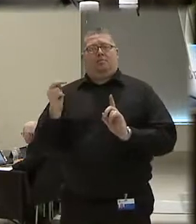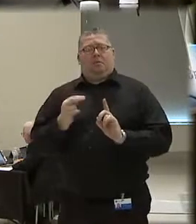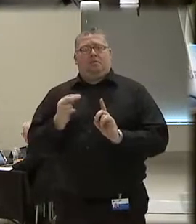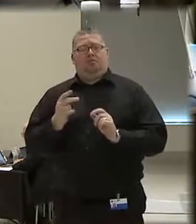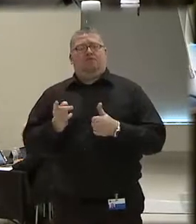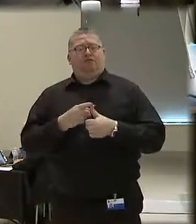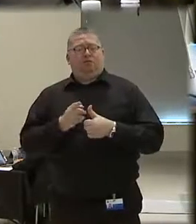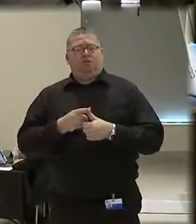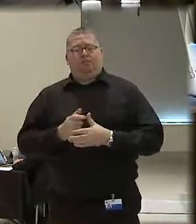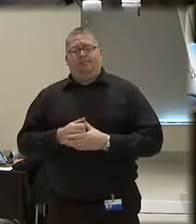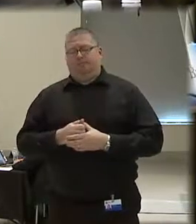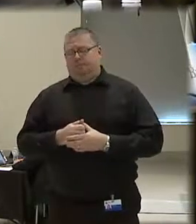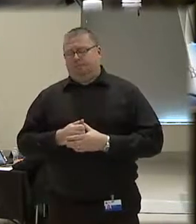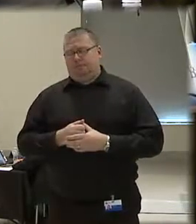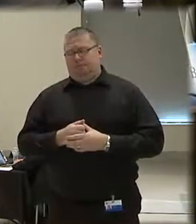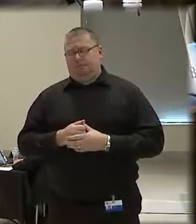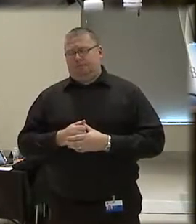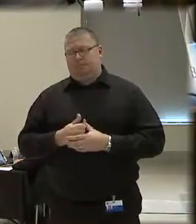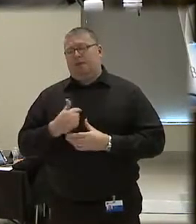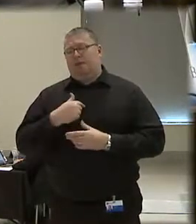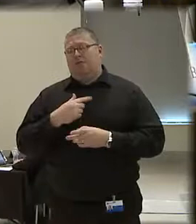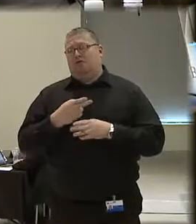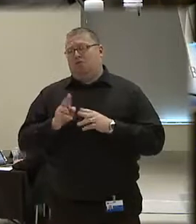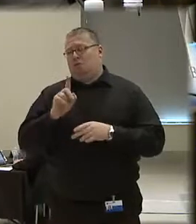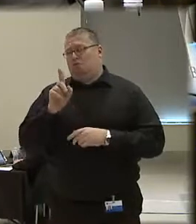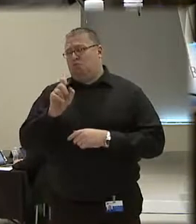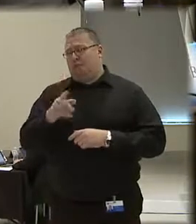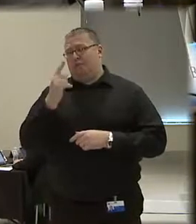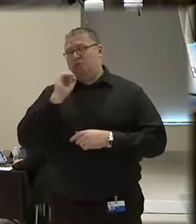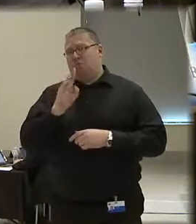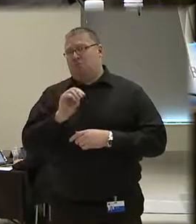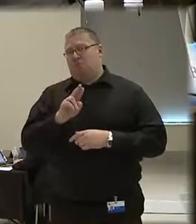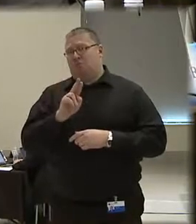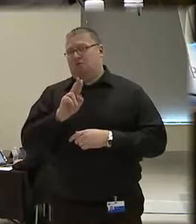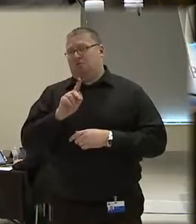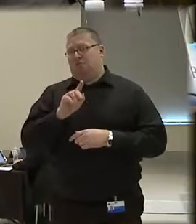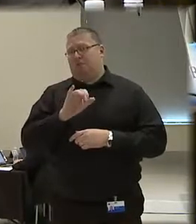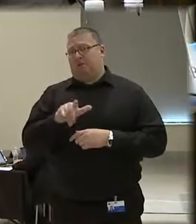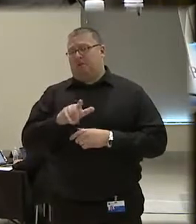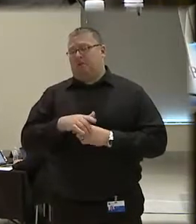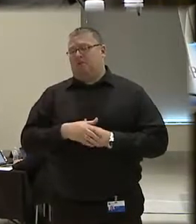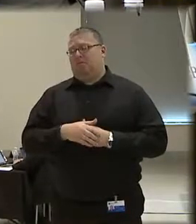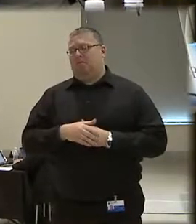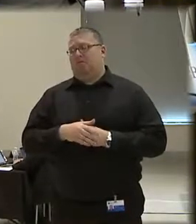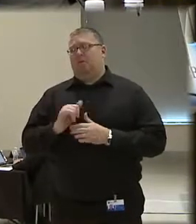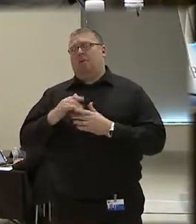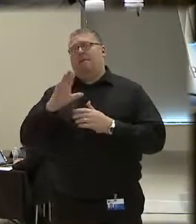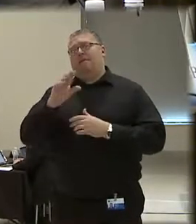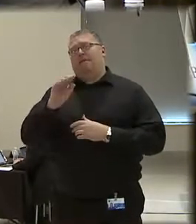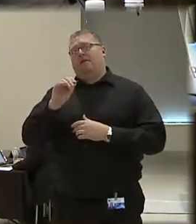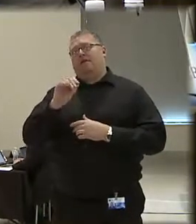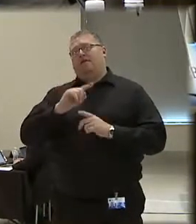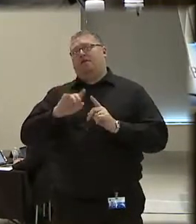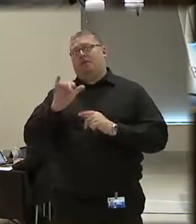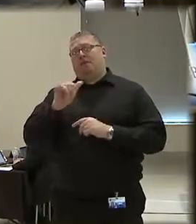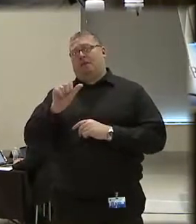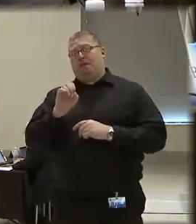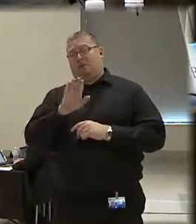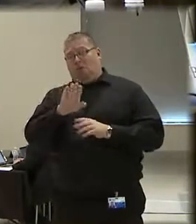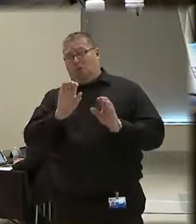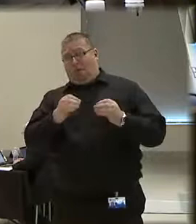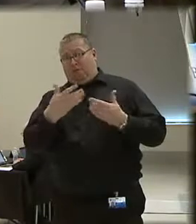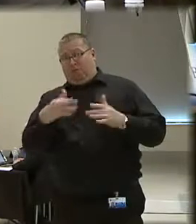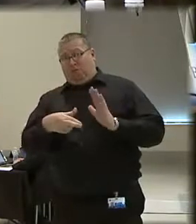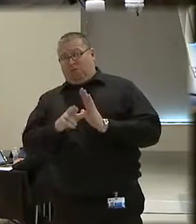little bit of this, and so I have a real short question for Mr. Gill, and that is in the 50 or so cases that your office has